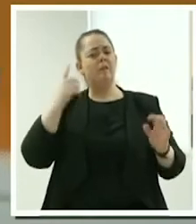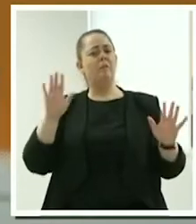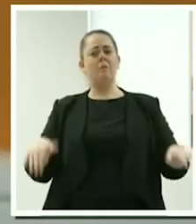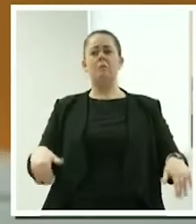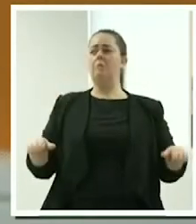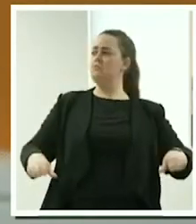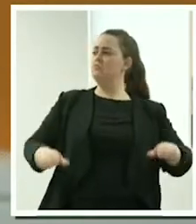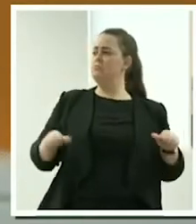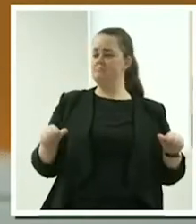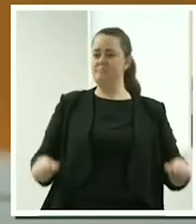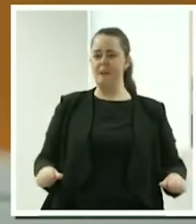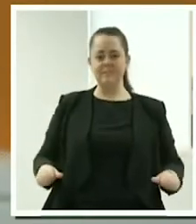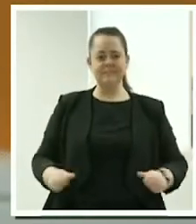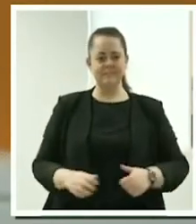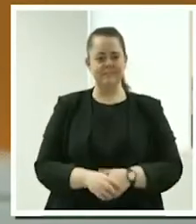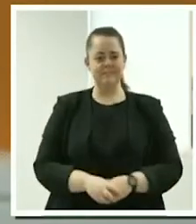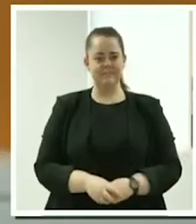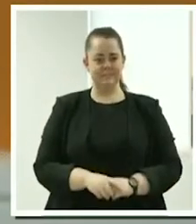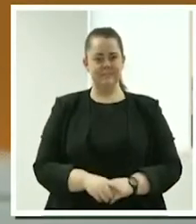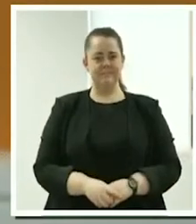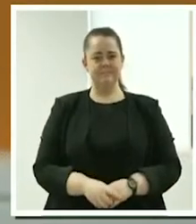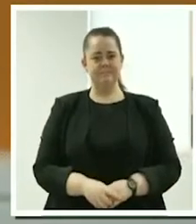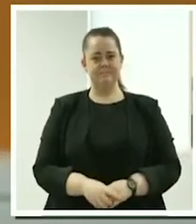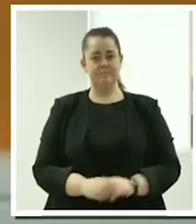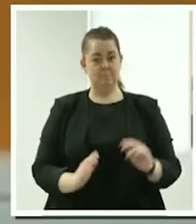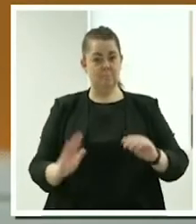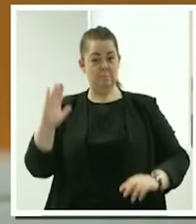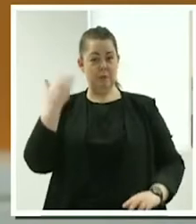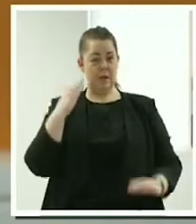say, stepping out of a structure where it's been formal